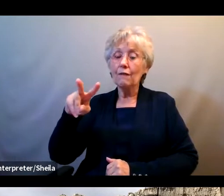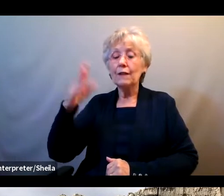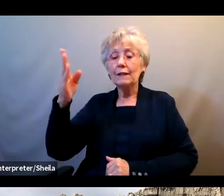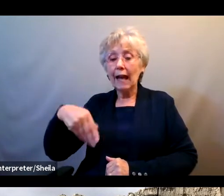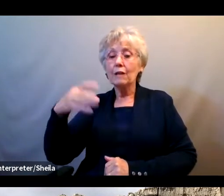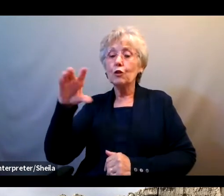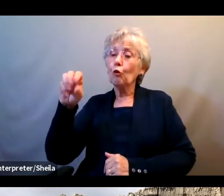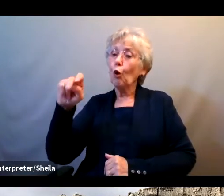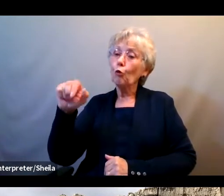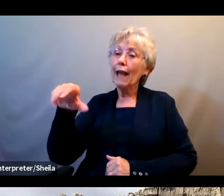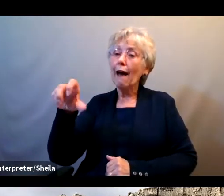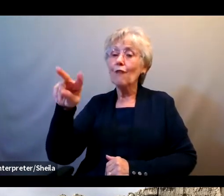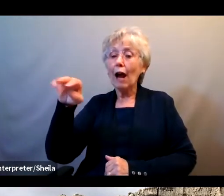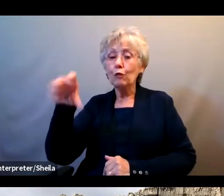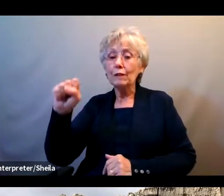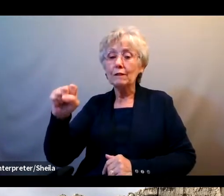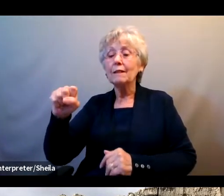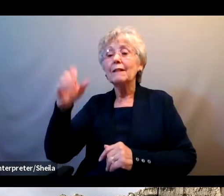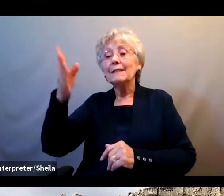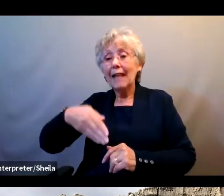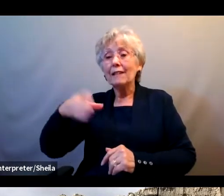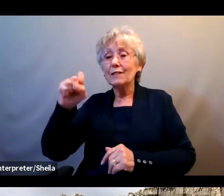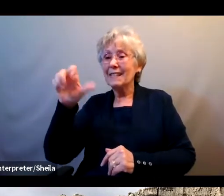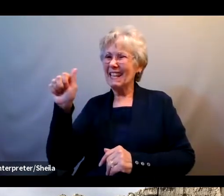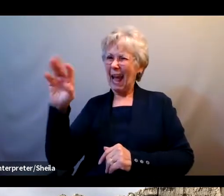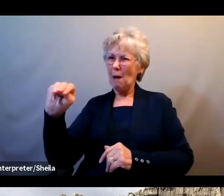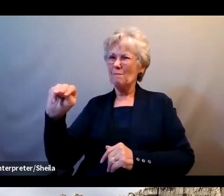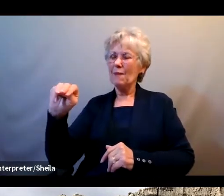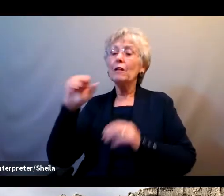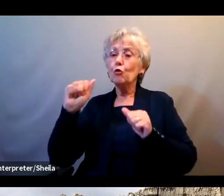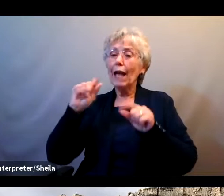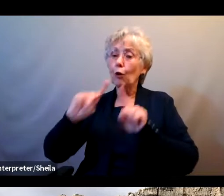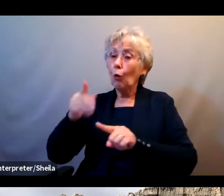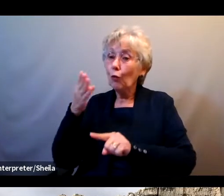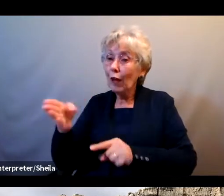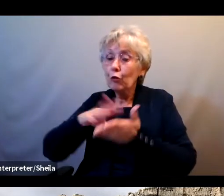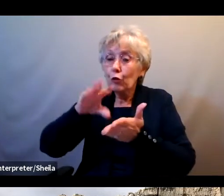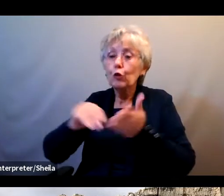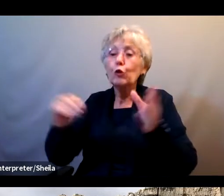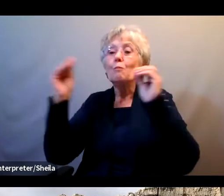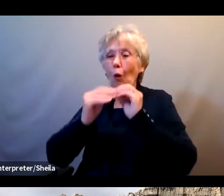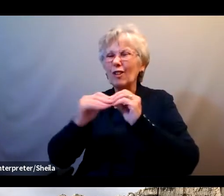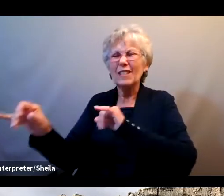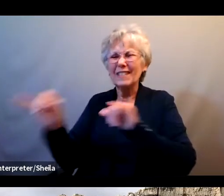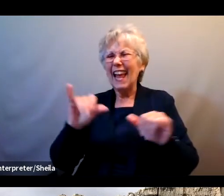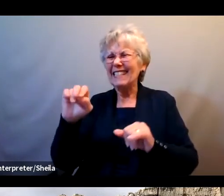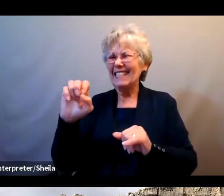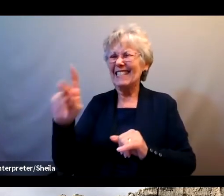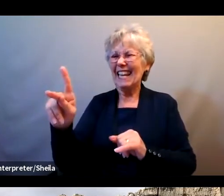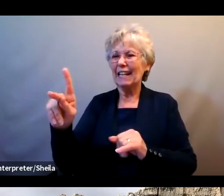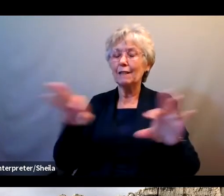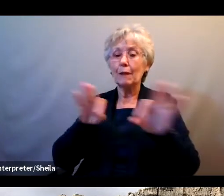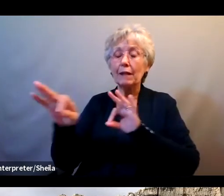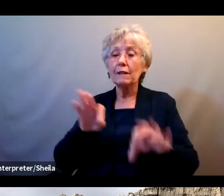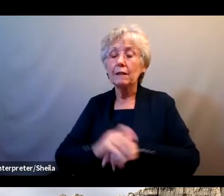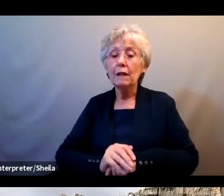so that you can learn more. And that should be the same link that Nick had said earlier. So scammers send emails